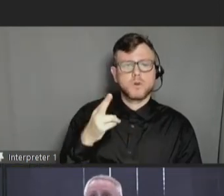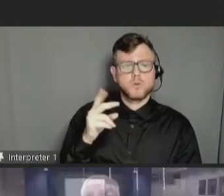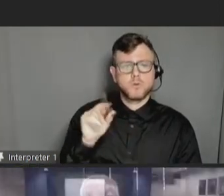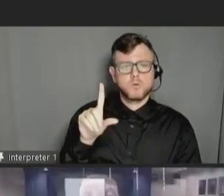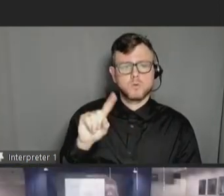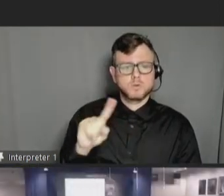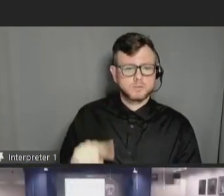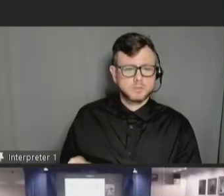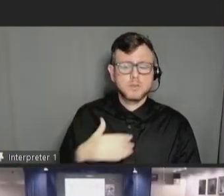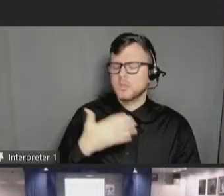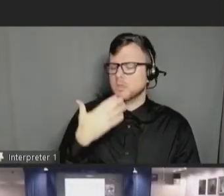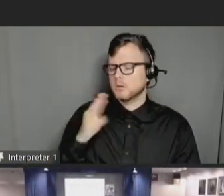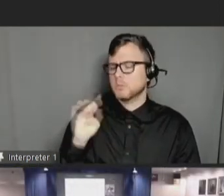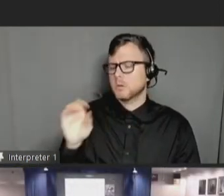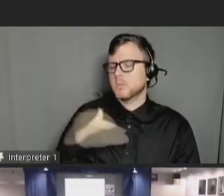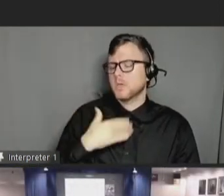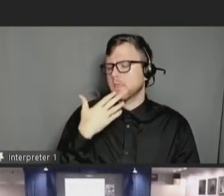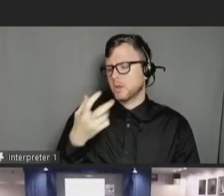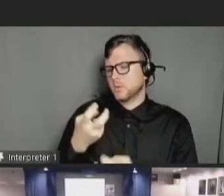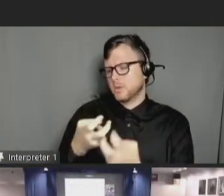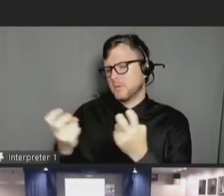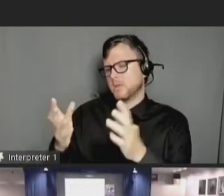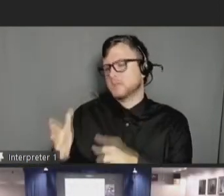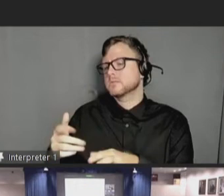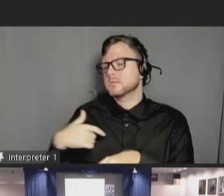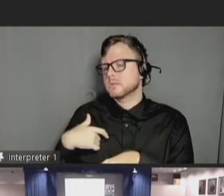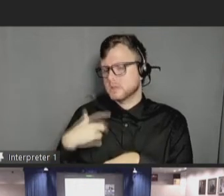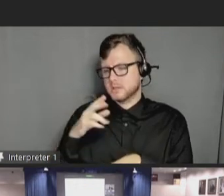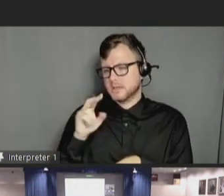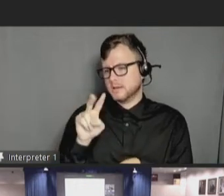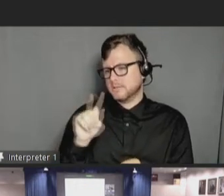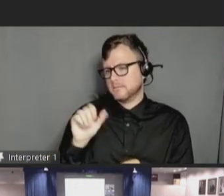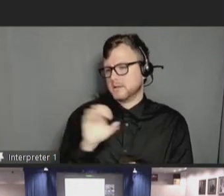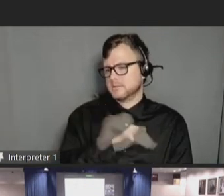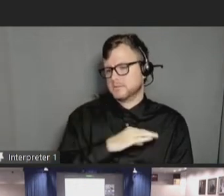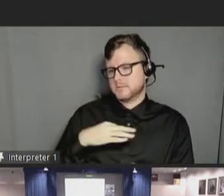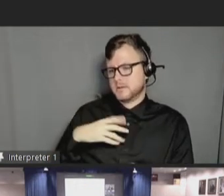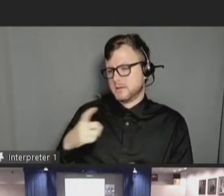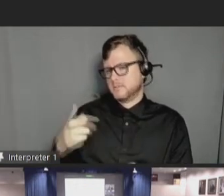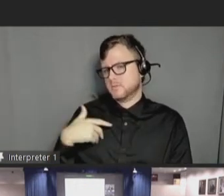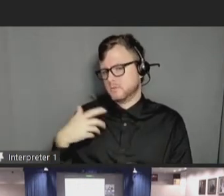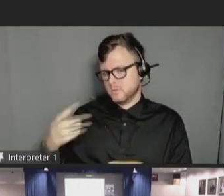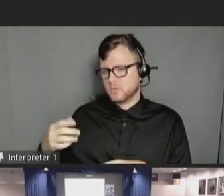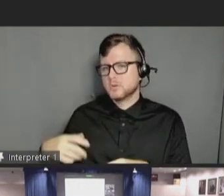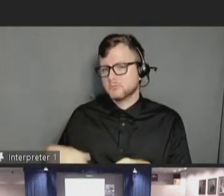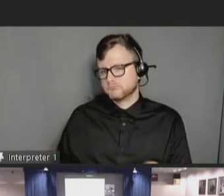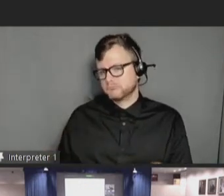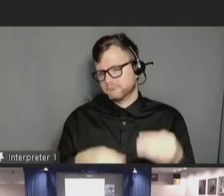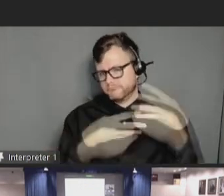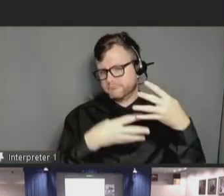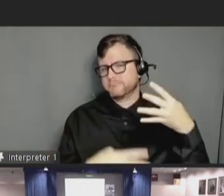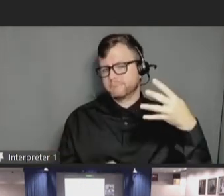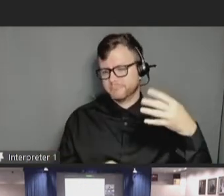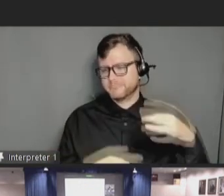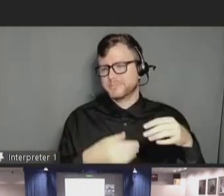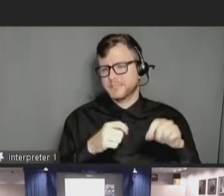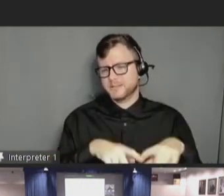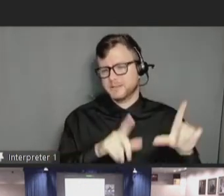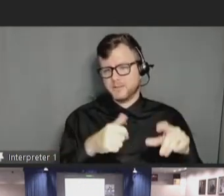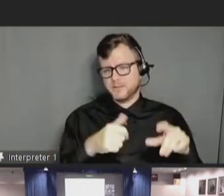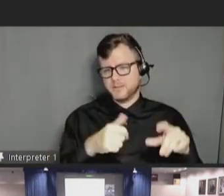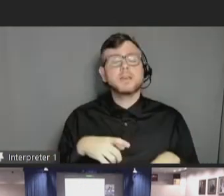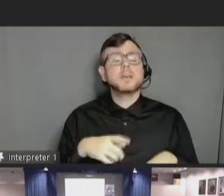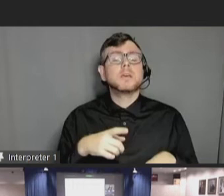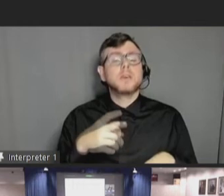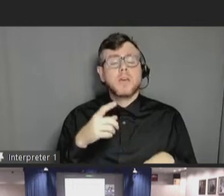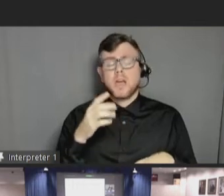Thank you, Bob. And thanks to all the panelists and thank EDVAC staff for putting this on the agenda. I hope this is just the start of looking at